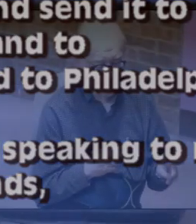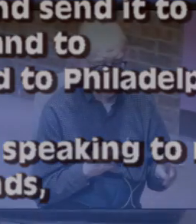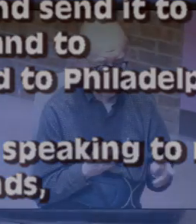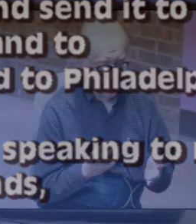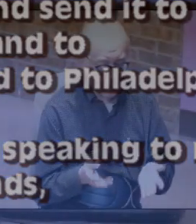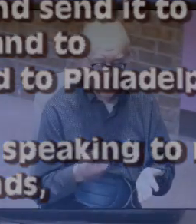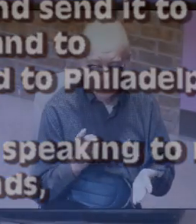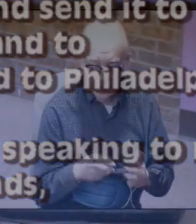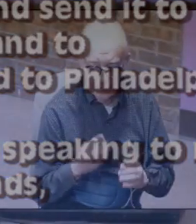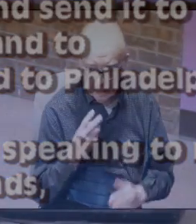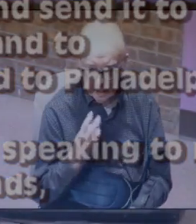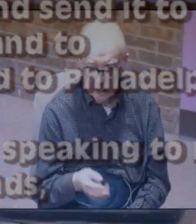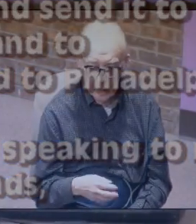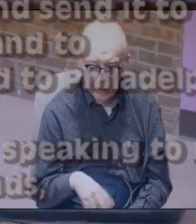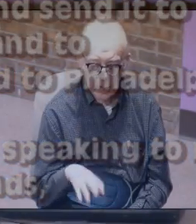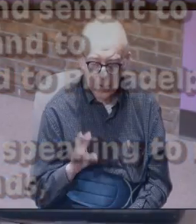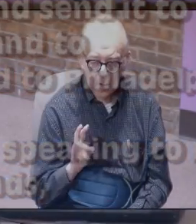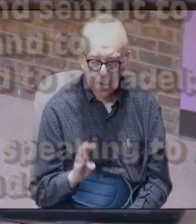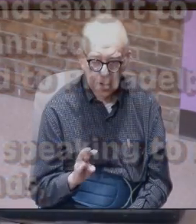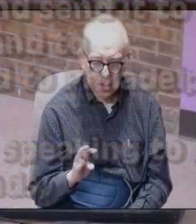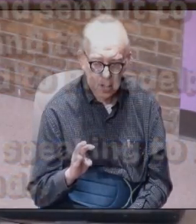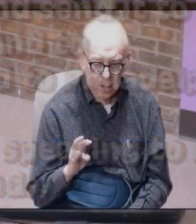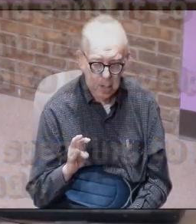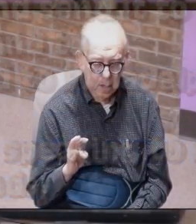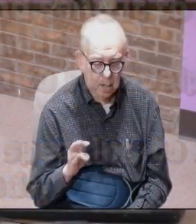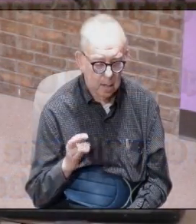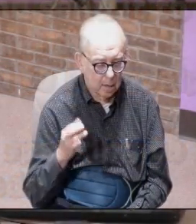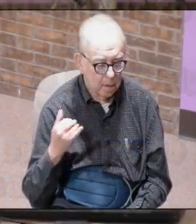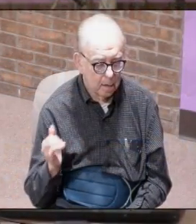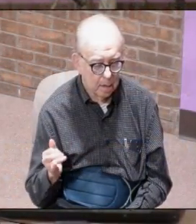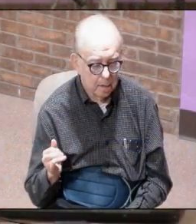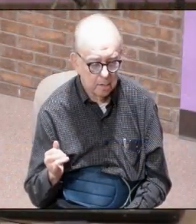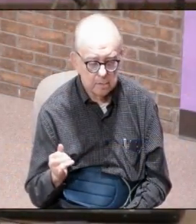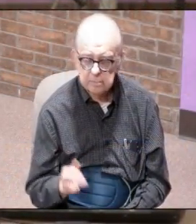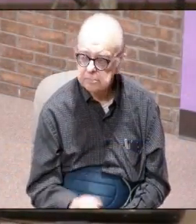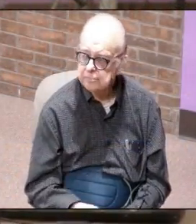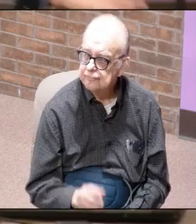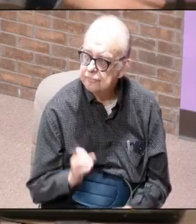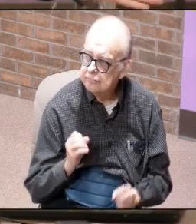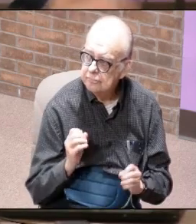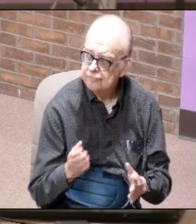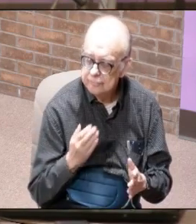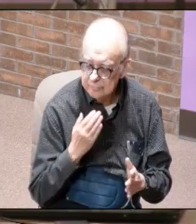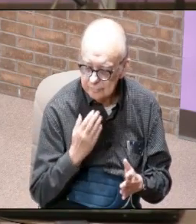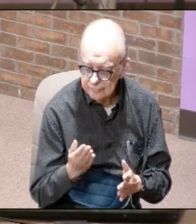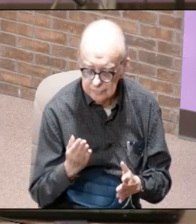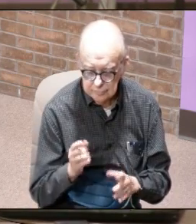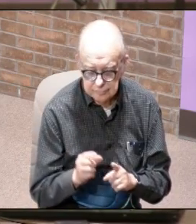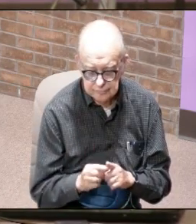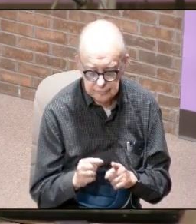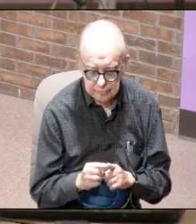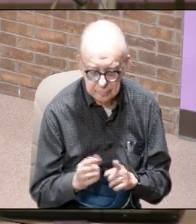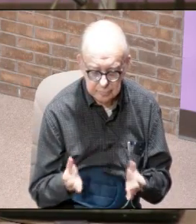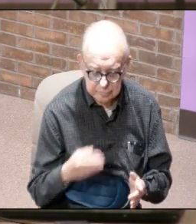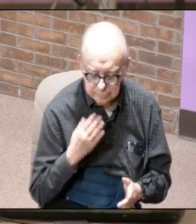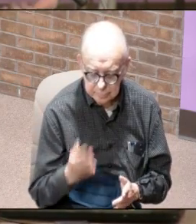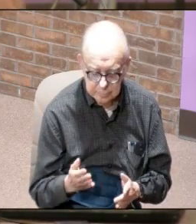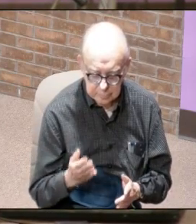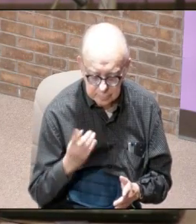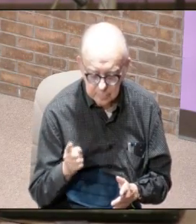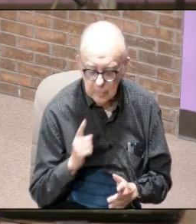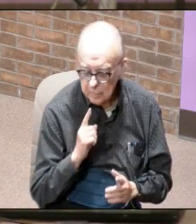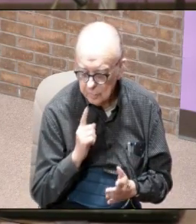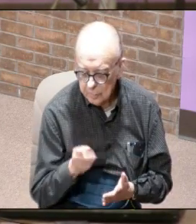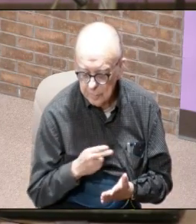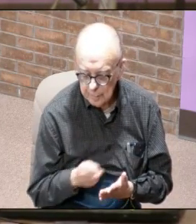i saw seven golden lamp sticks father we just thank you for your word we thank you for